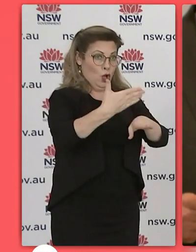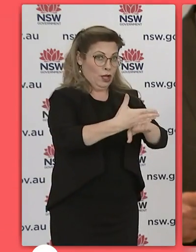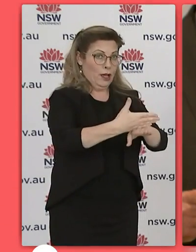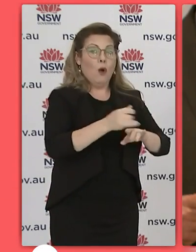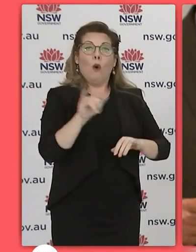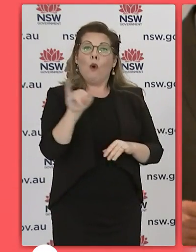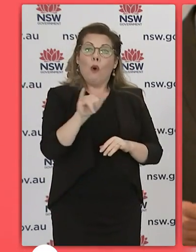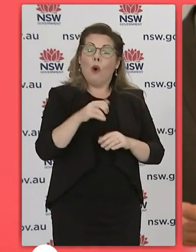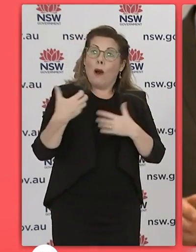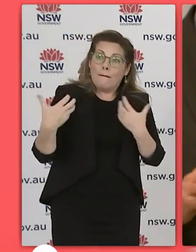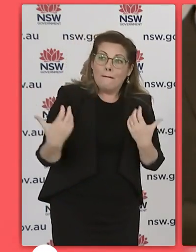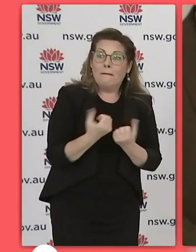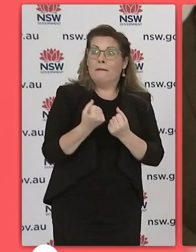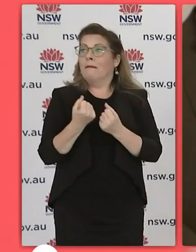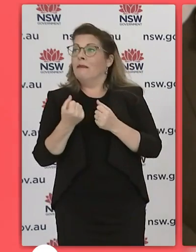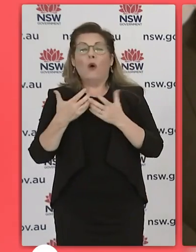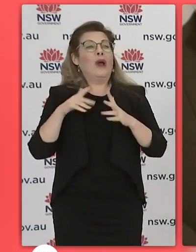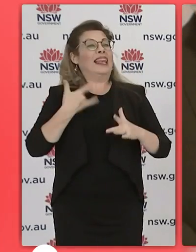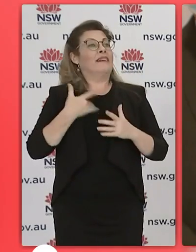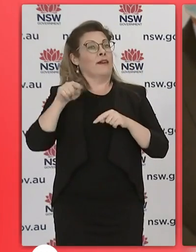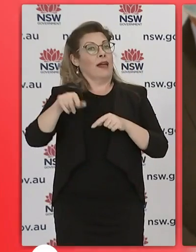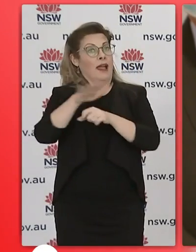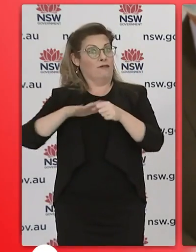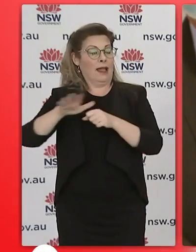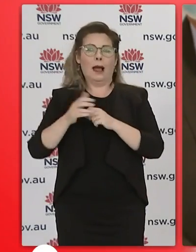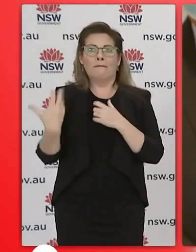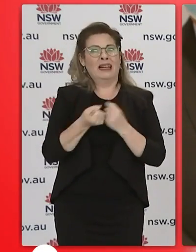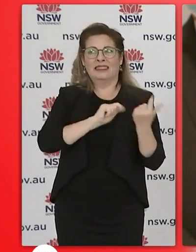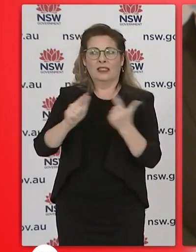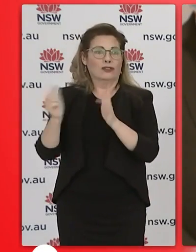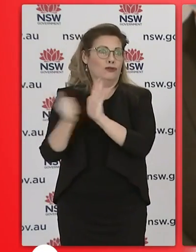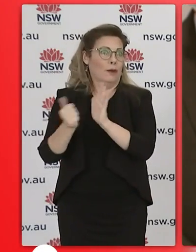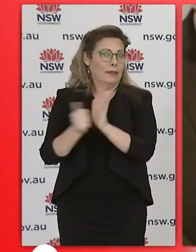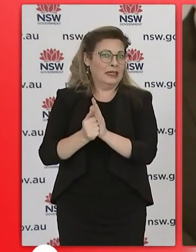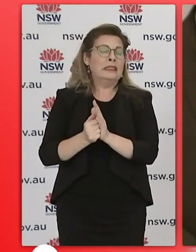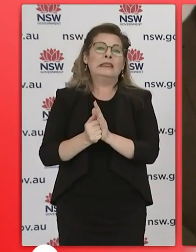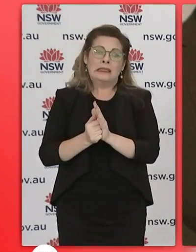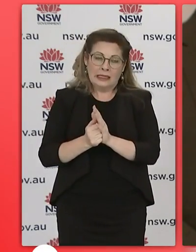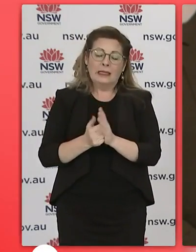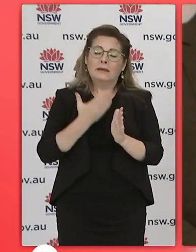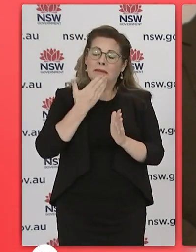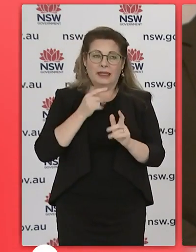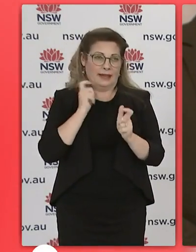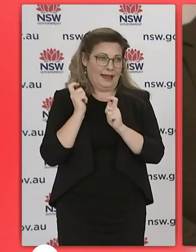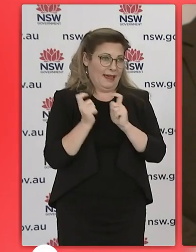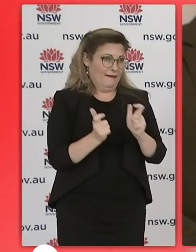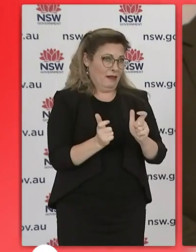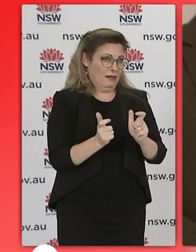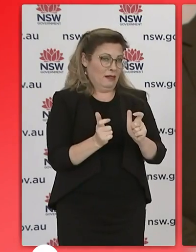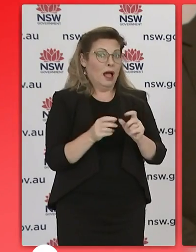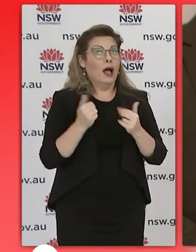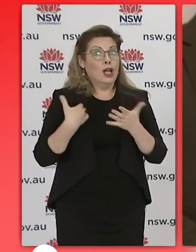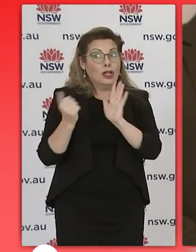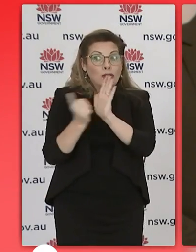transmission potentially around shopping areas and so again i urge everyone do not enter shops